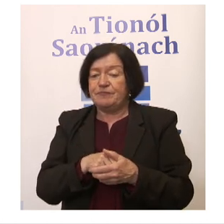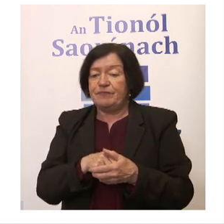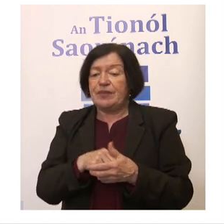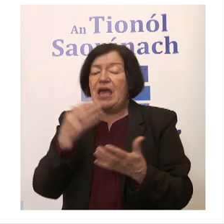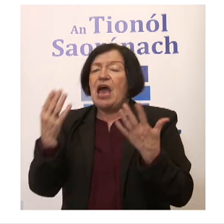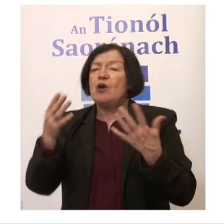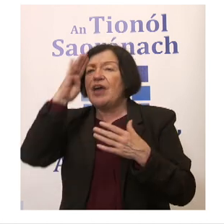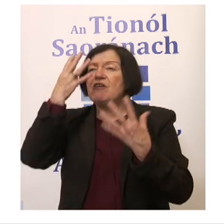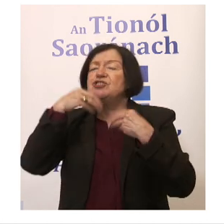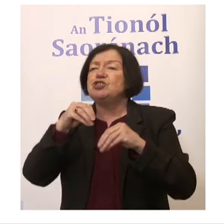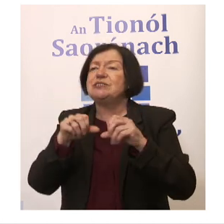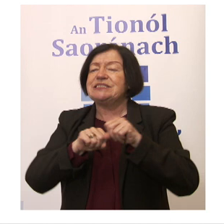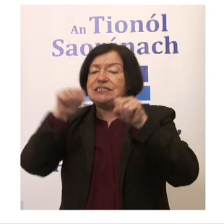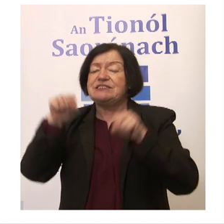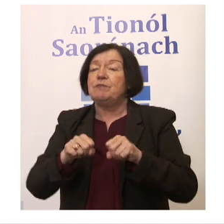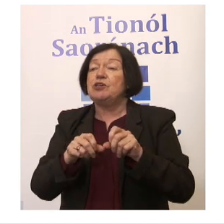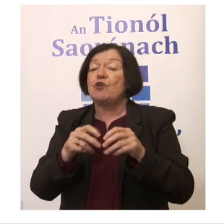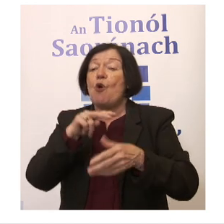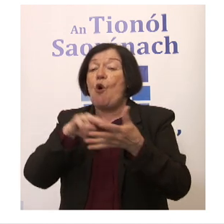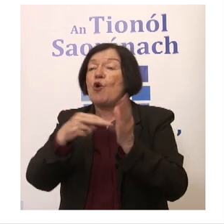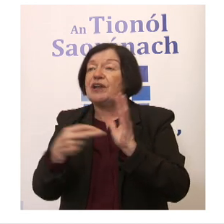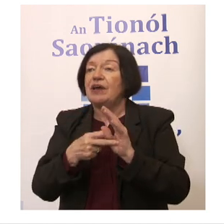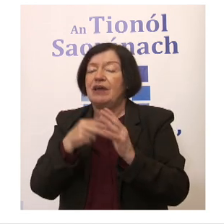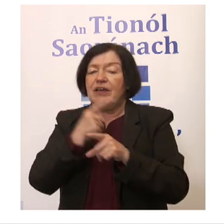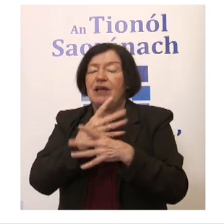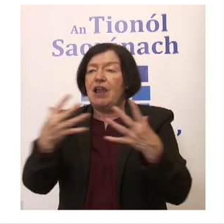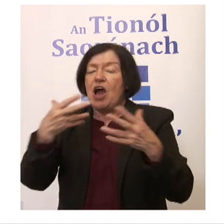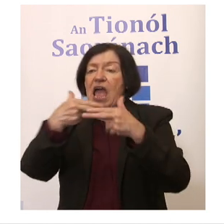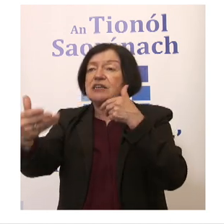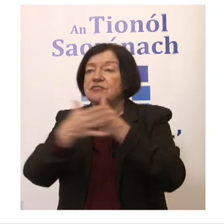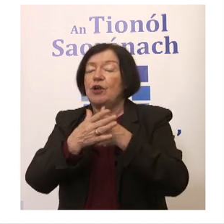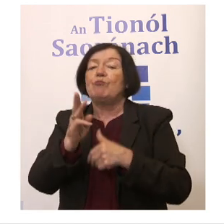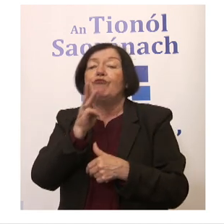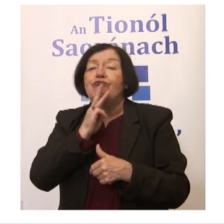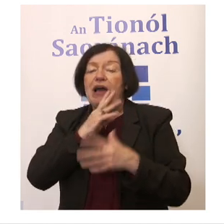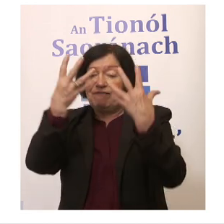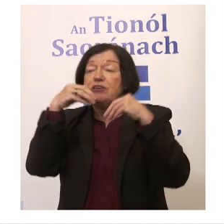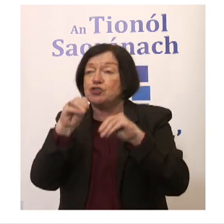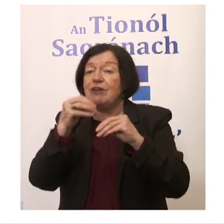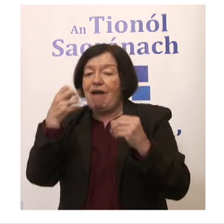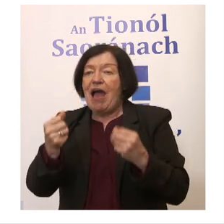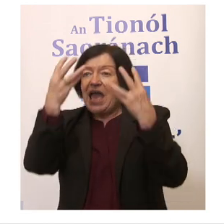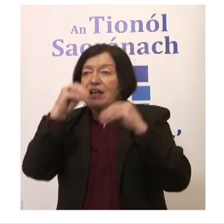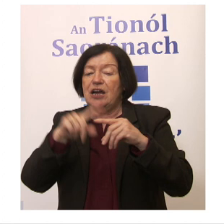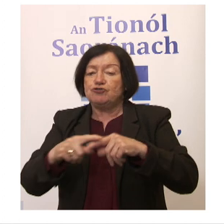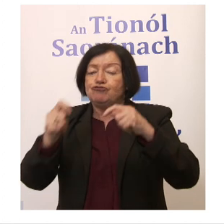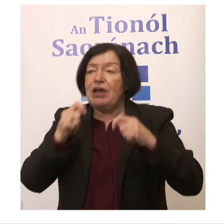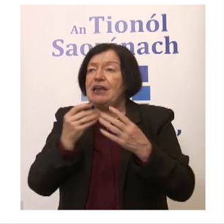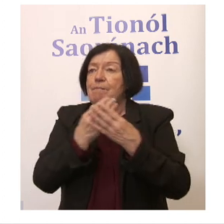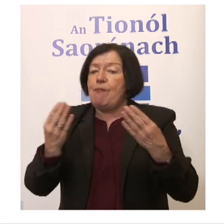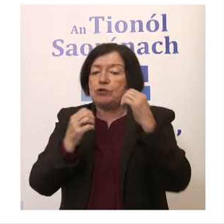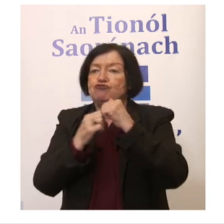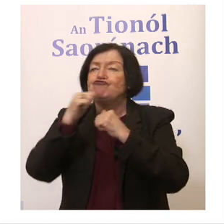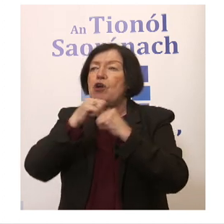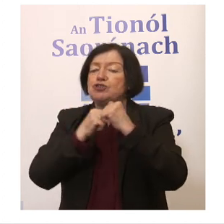the way the Irish education system is organized, while there's a lot of external private education, there's also the education and training board structure.